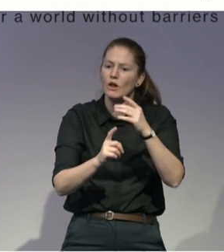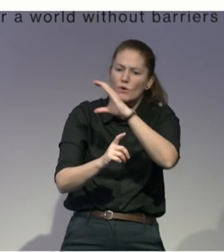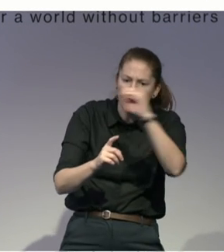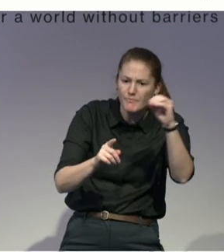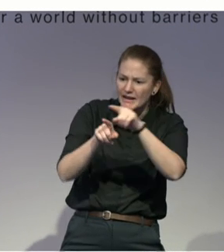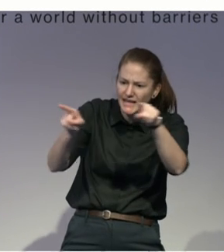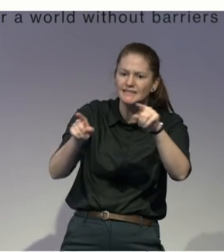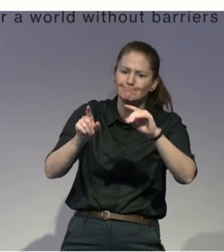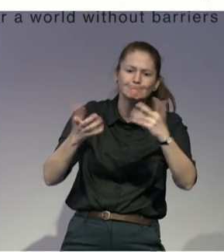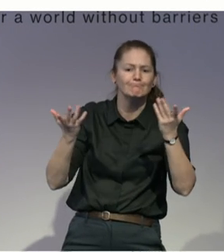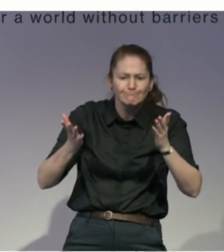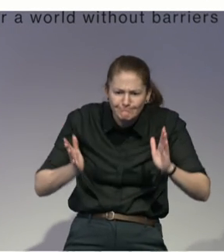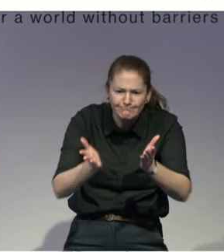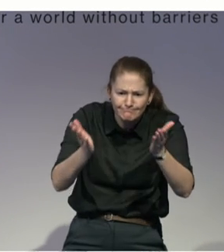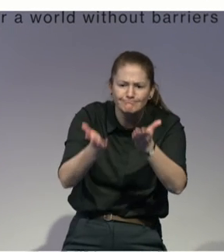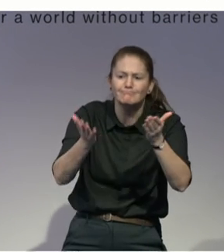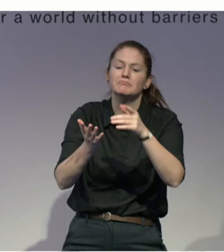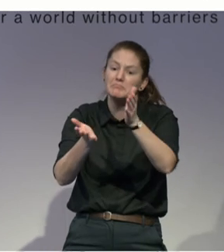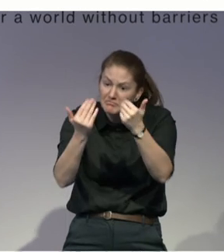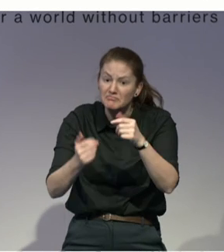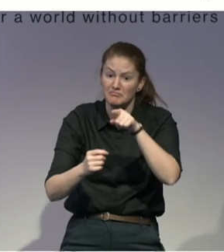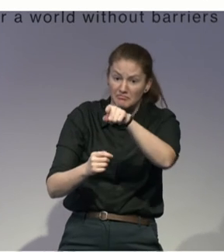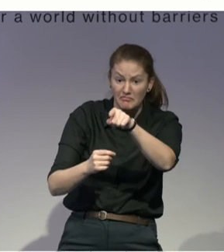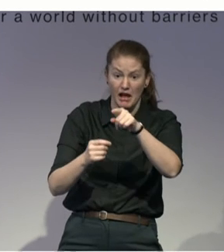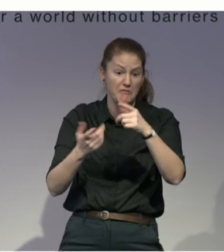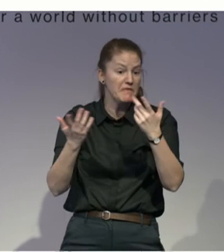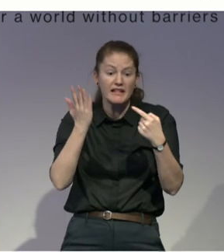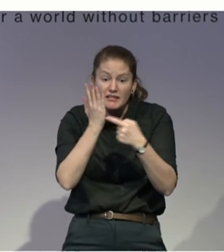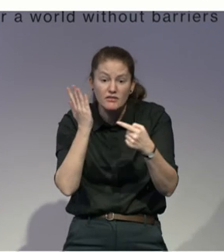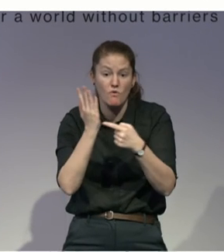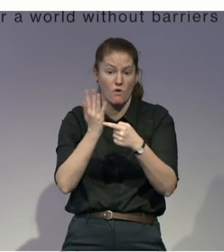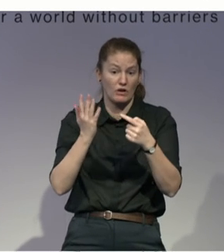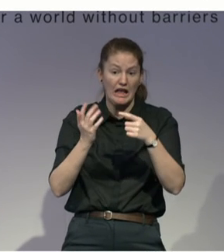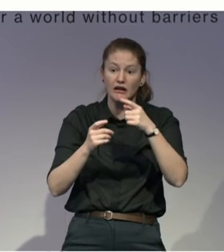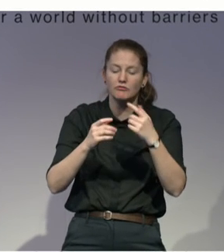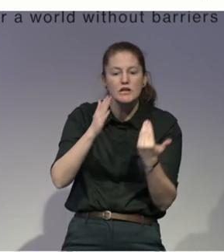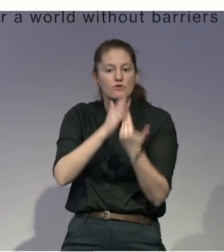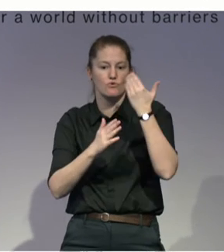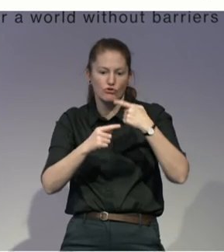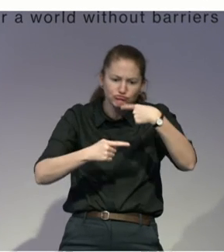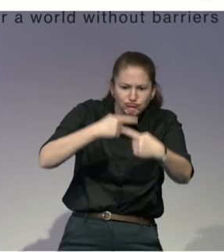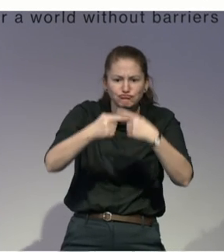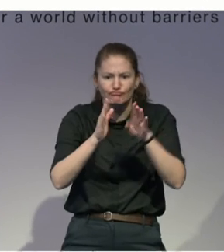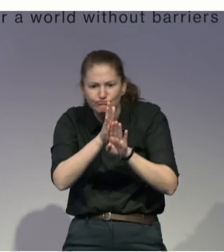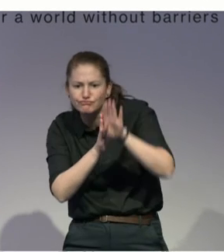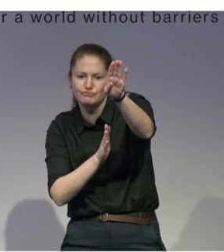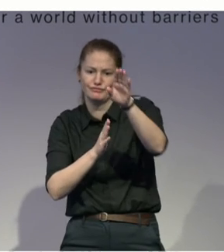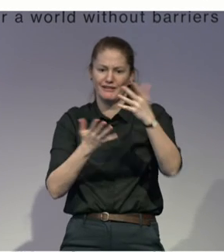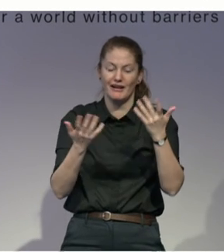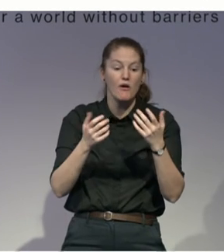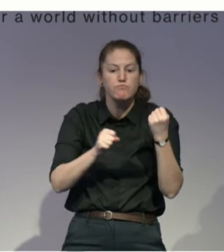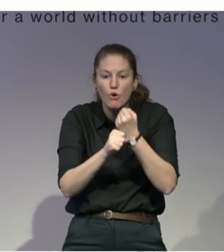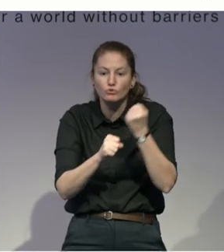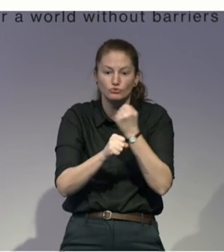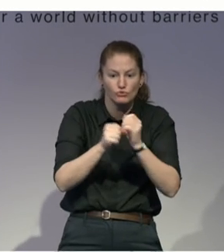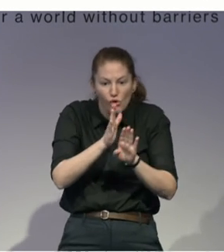and we will evaluate them and try to support them as much as possible to move to a ready-to-go-to-market, or even go-to-market level, so that they can be sustainable